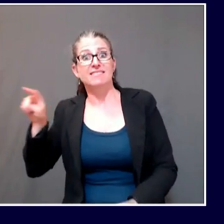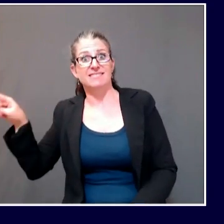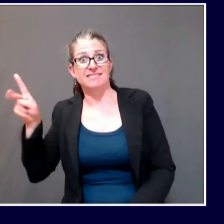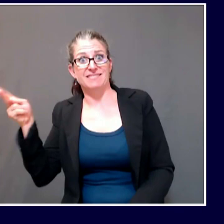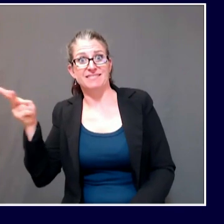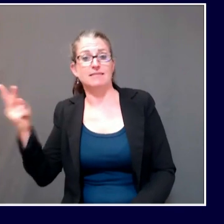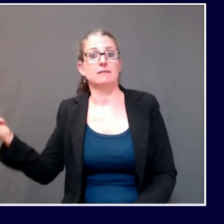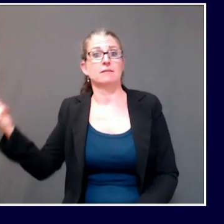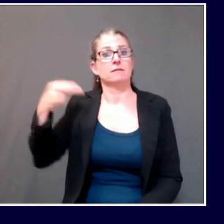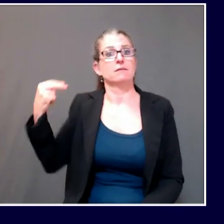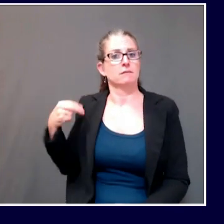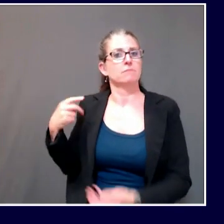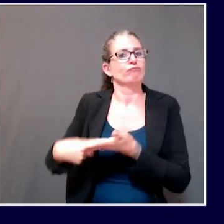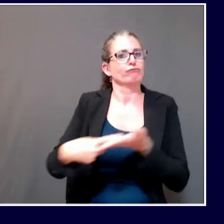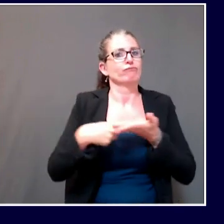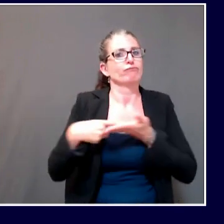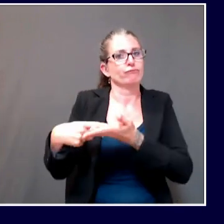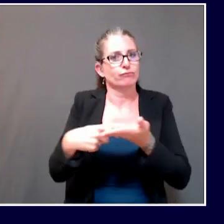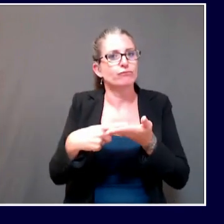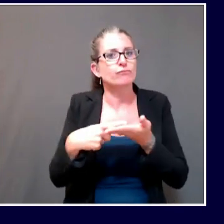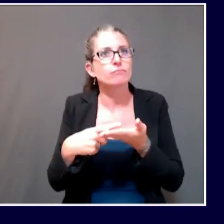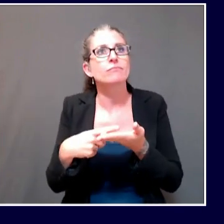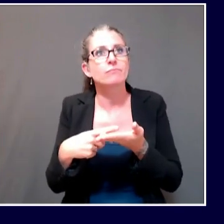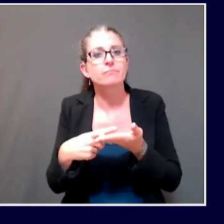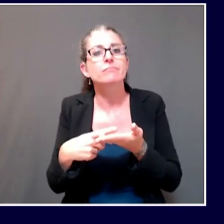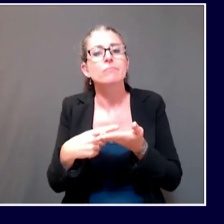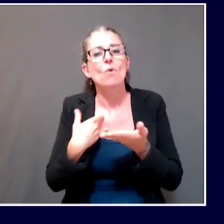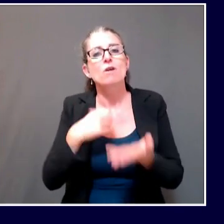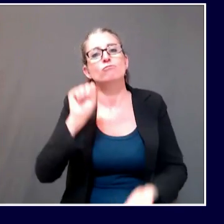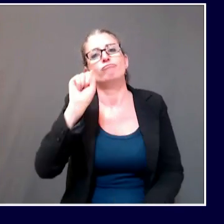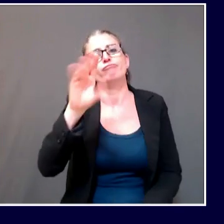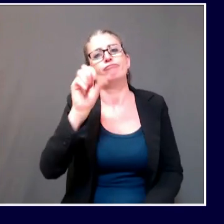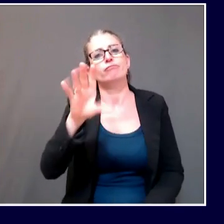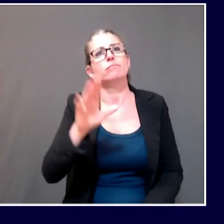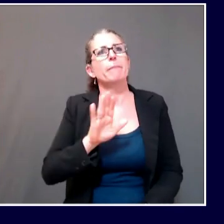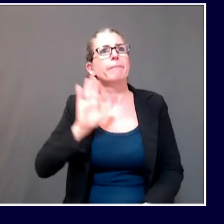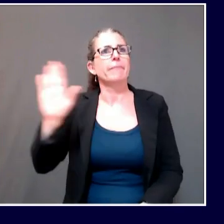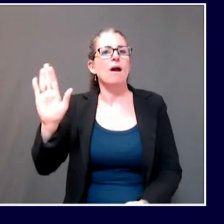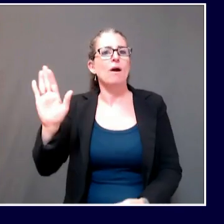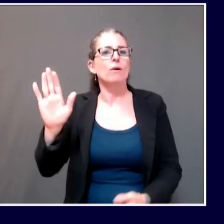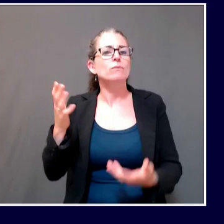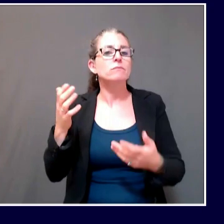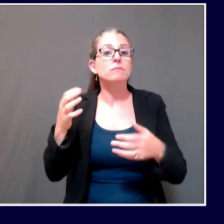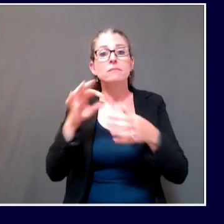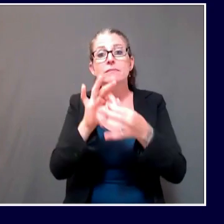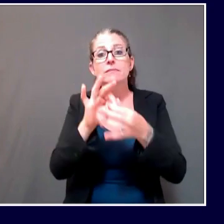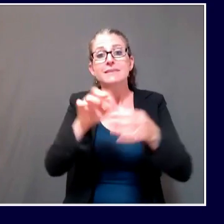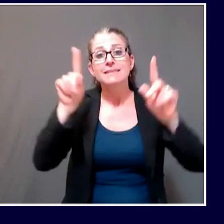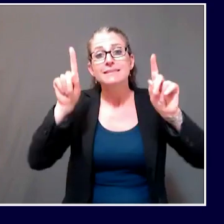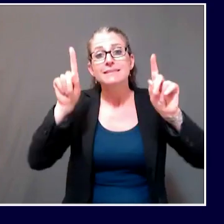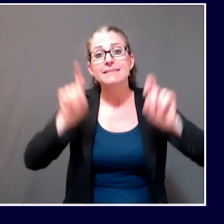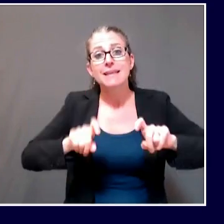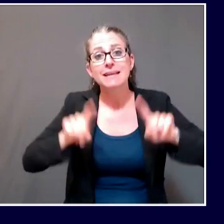about some more swab and send sites that we're announcing today, raising our total to, I think,